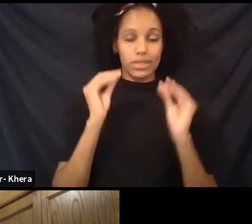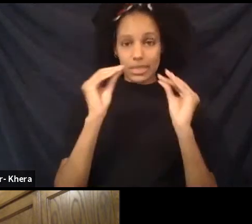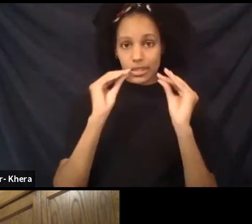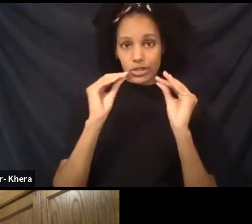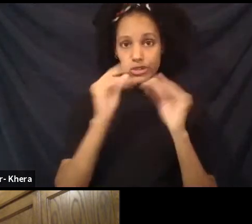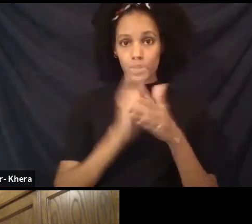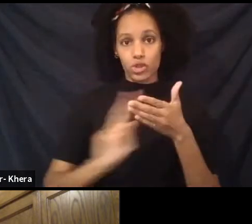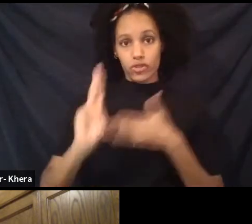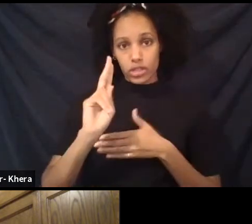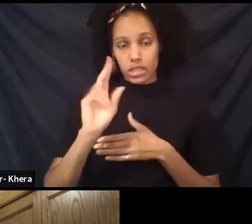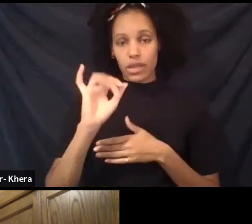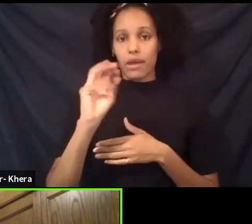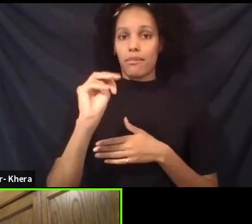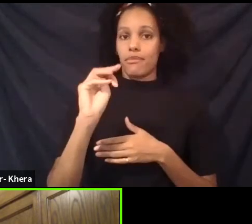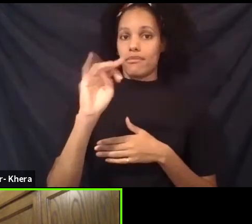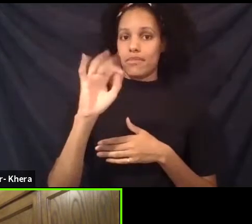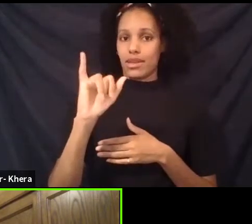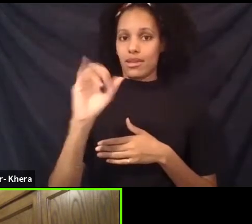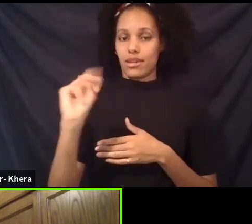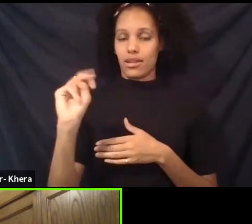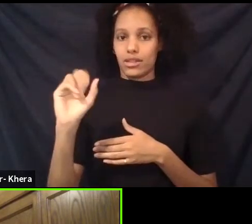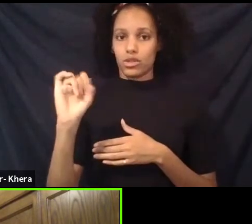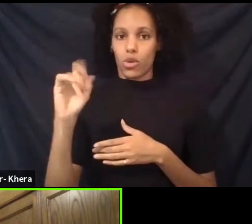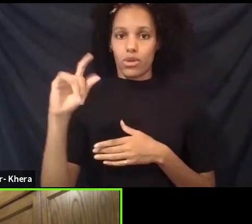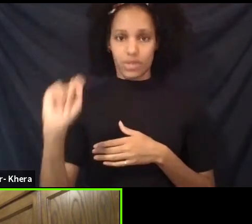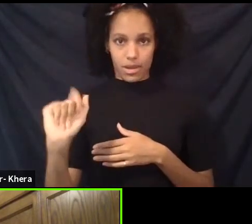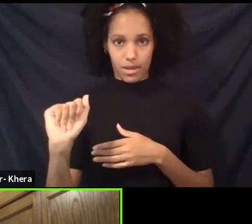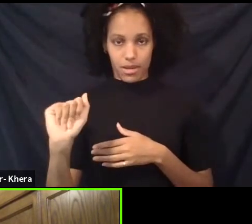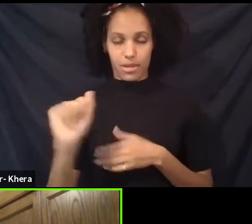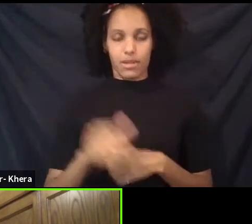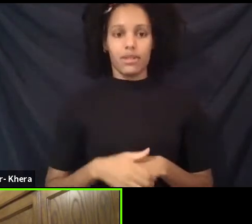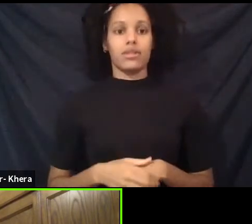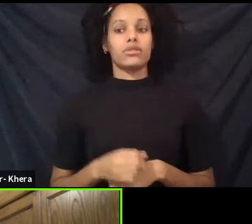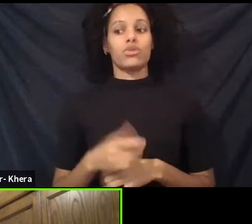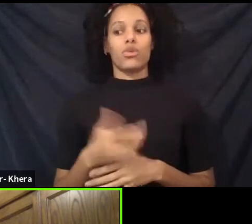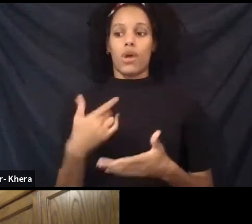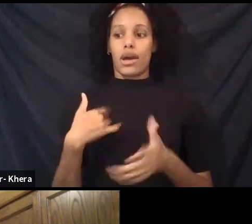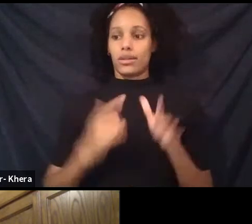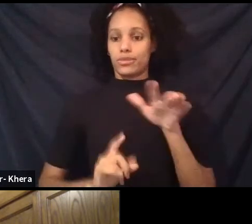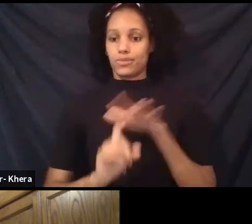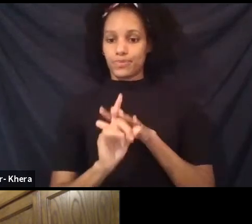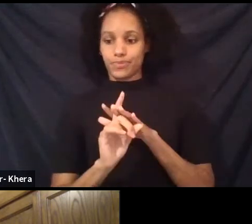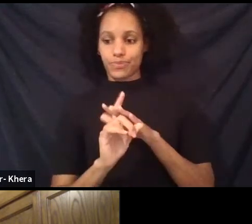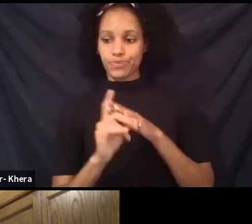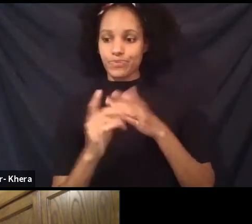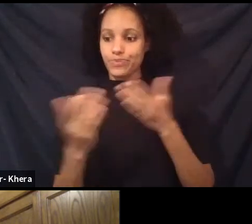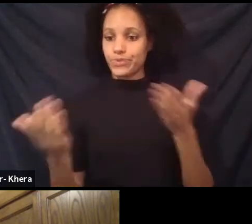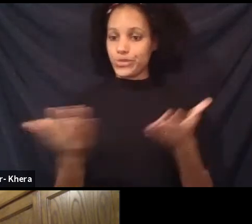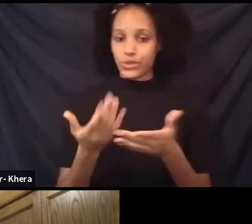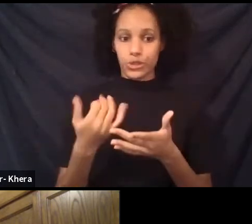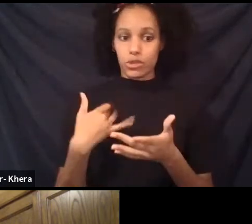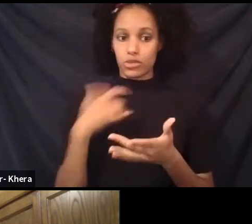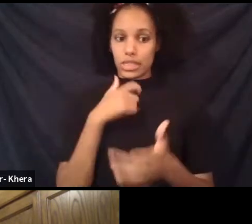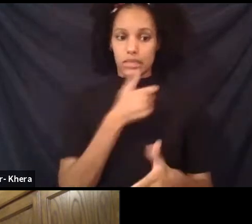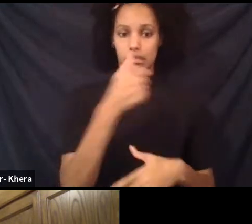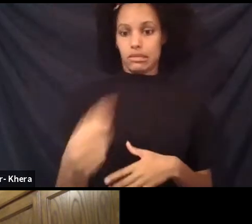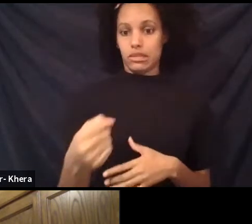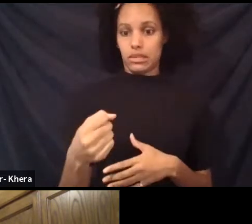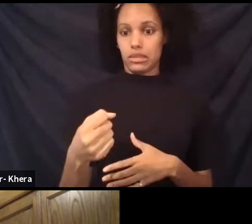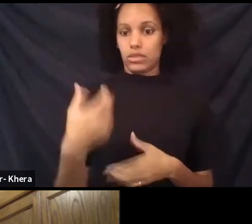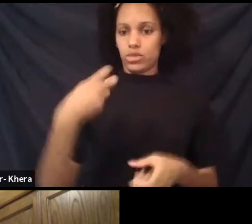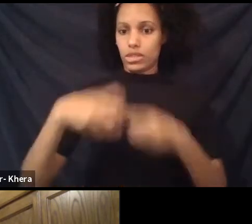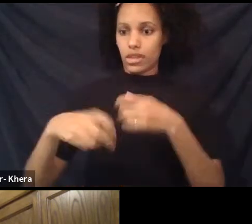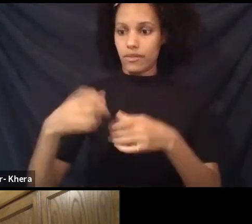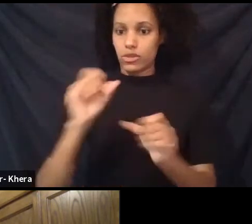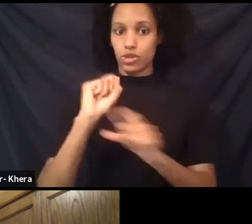the University of Minnesota. Okay. Yeah. So I came right in to an intensive situation in teaching full